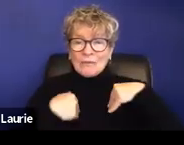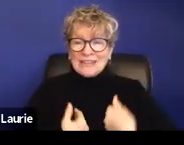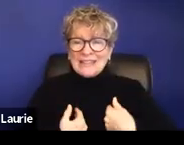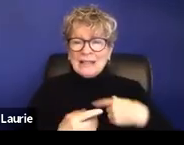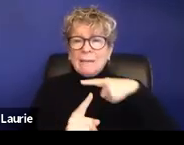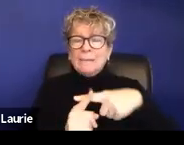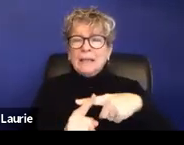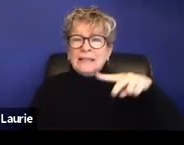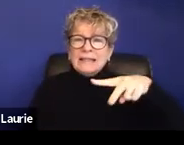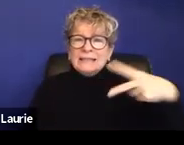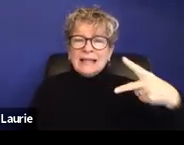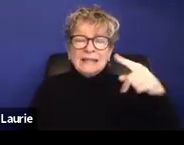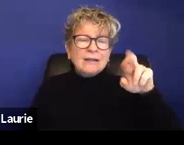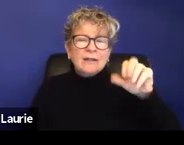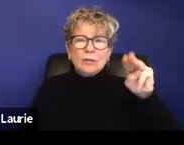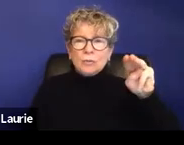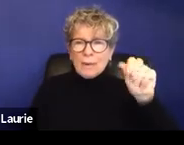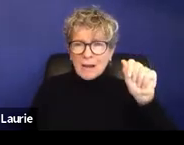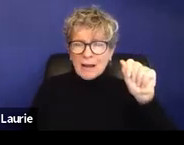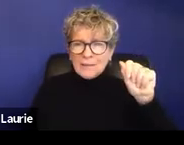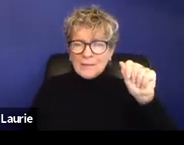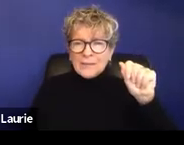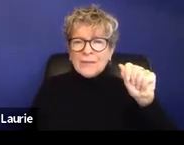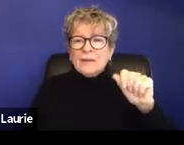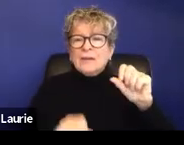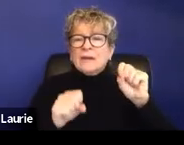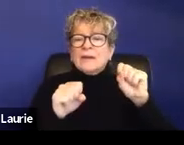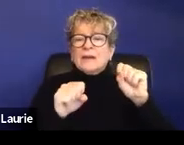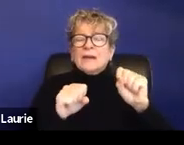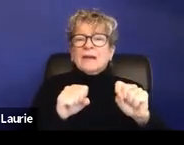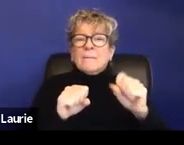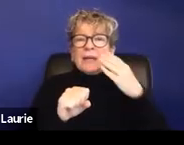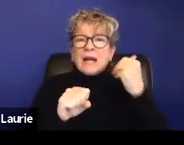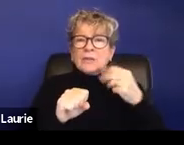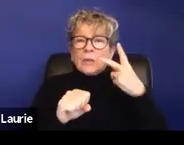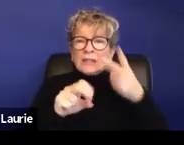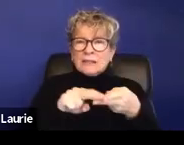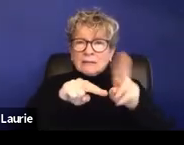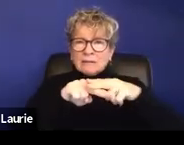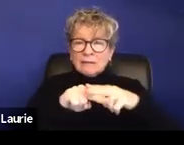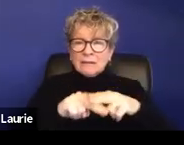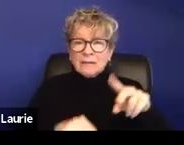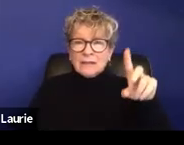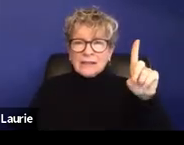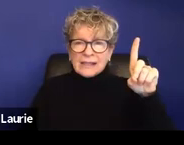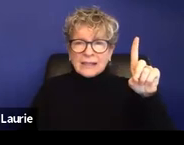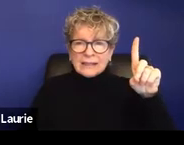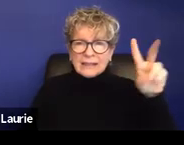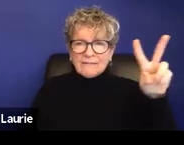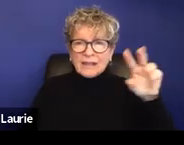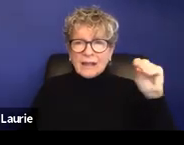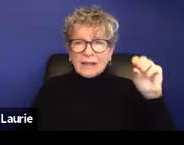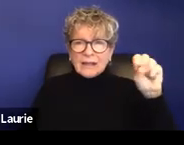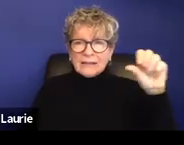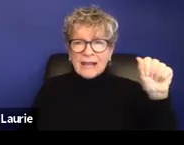something that's being triggered by a lot of the increase that we're seeing in sexual assault and DV and just the way that we're having to approach